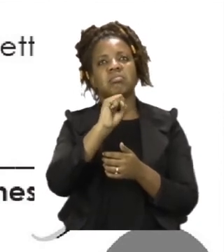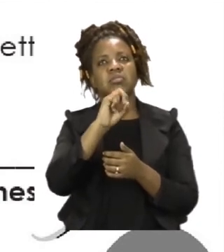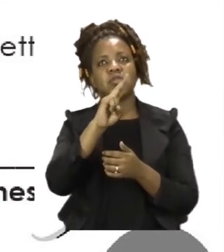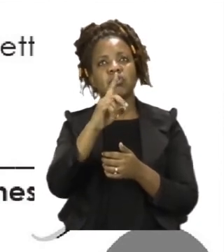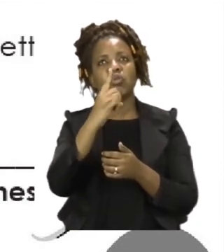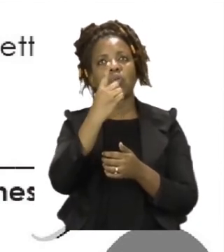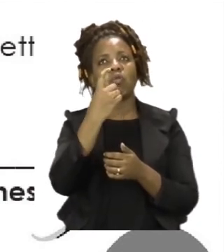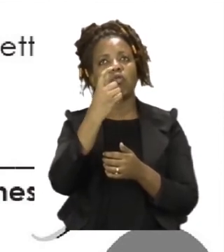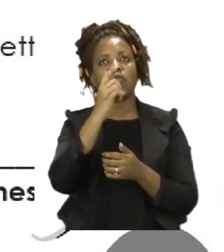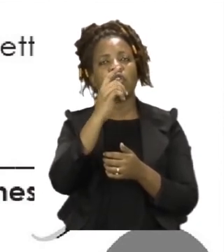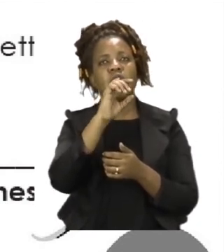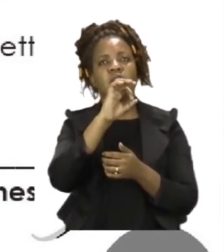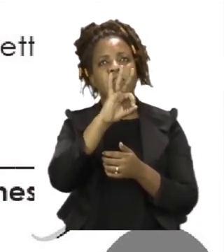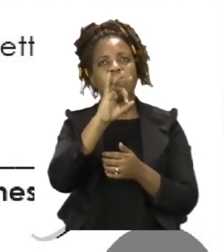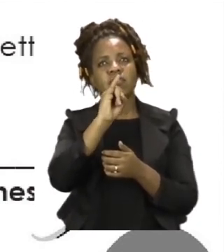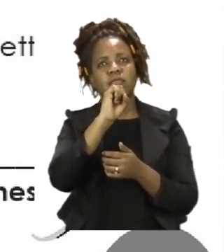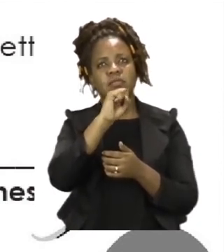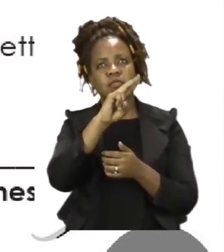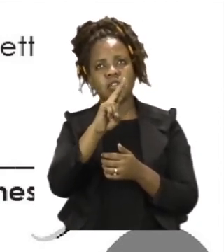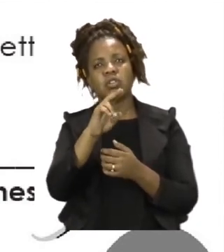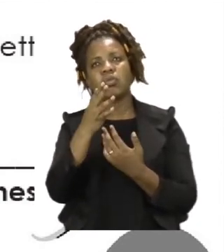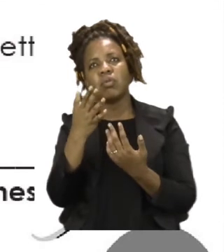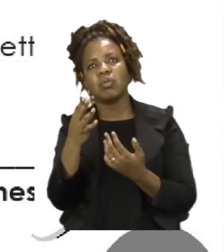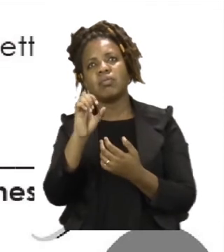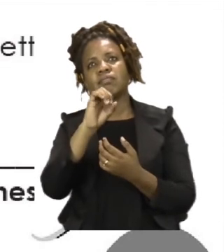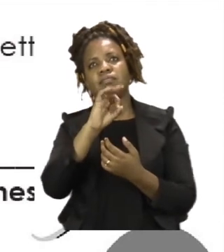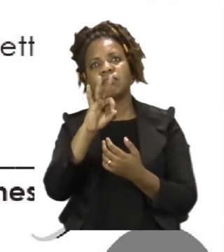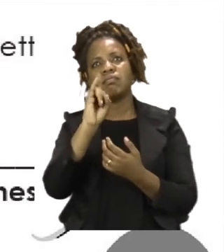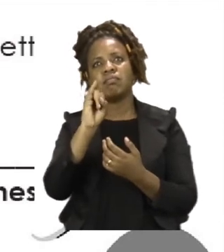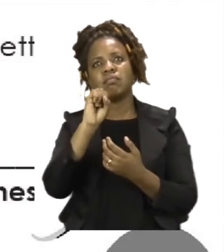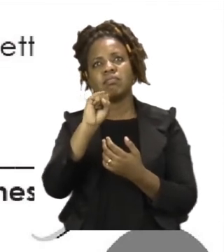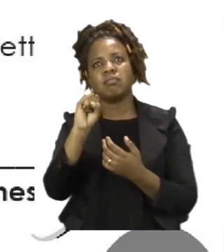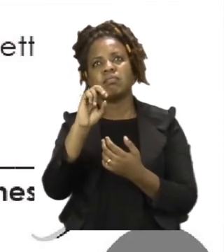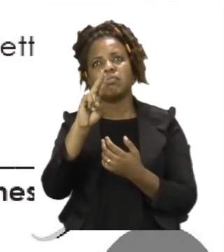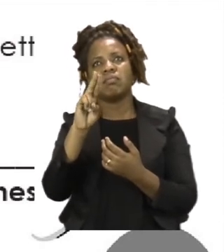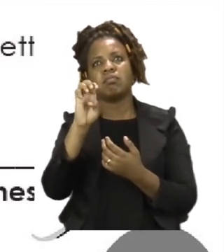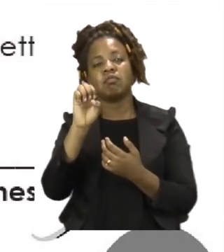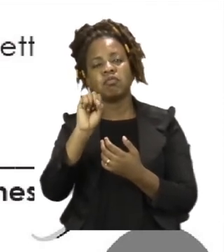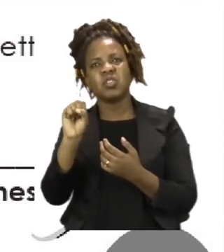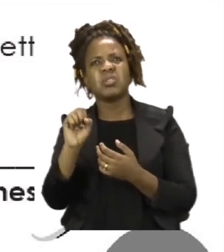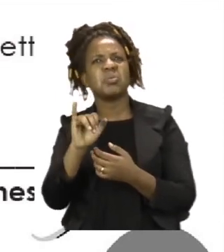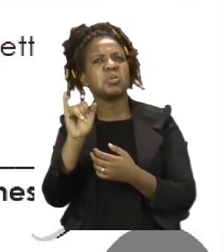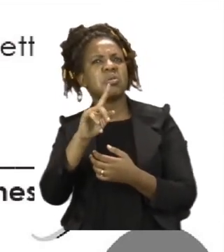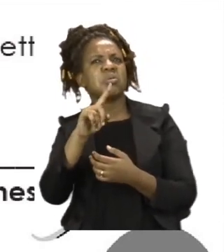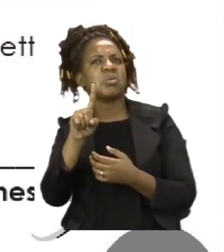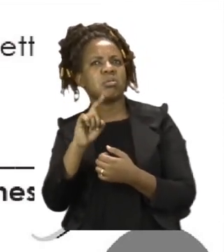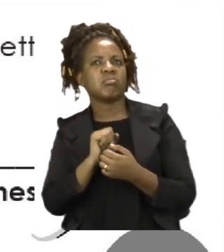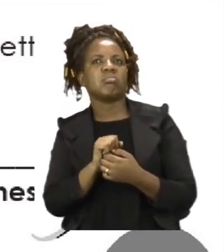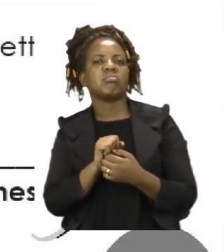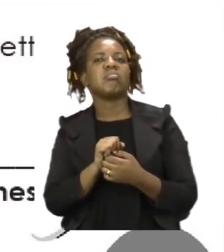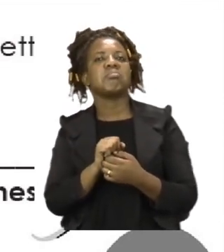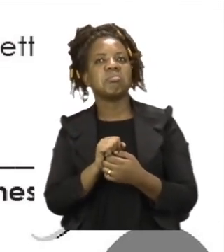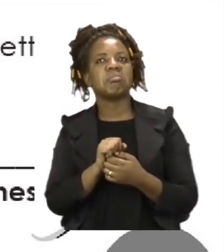The word we will be using there is the word fish. Fish.